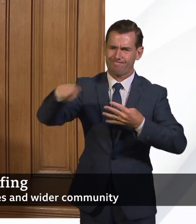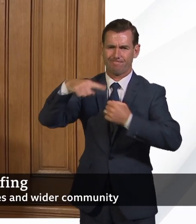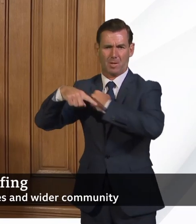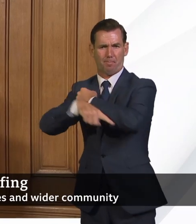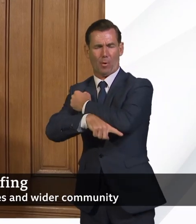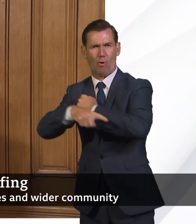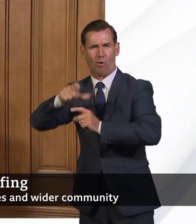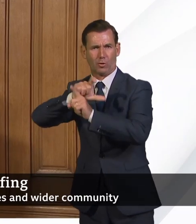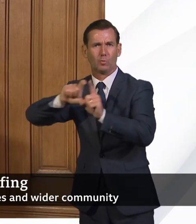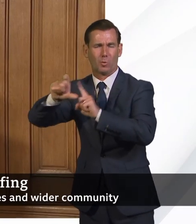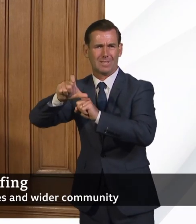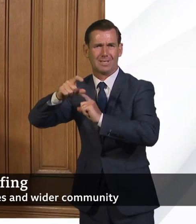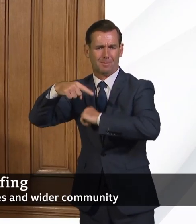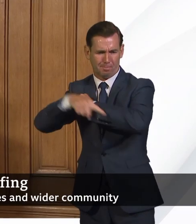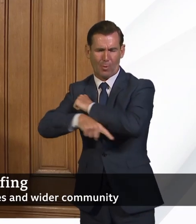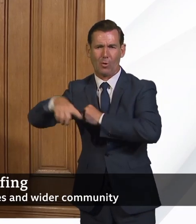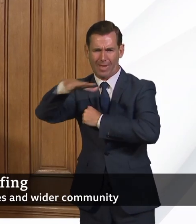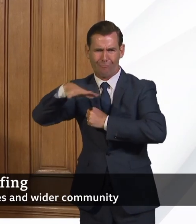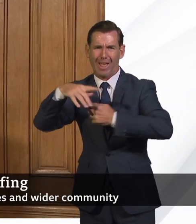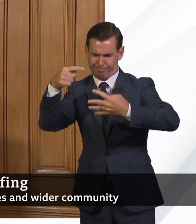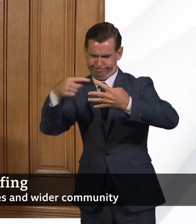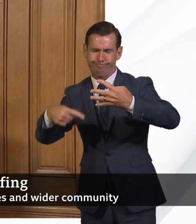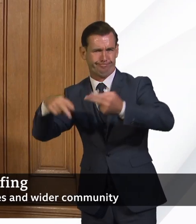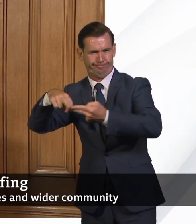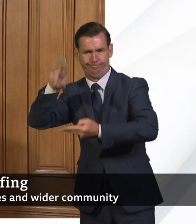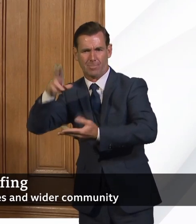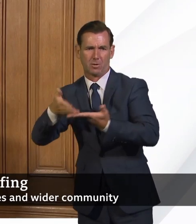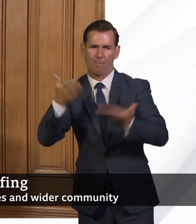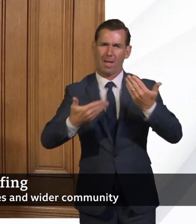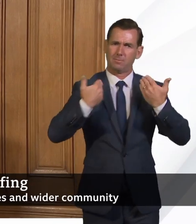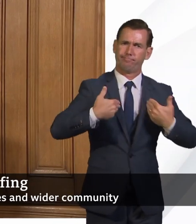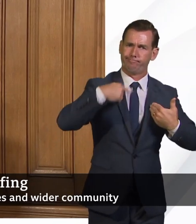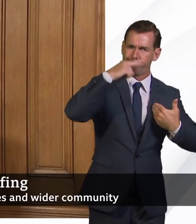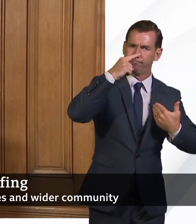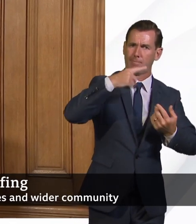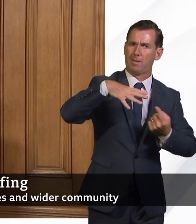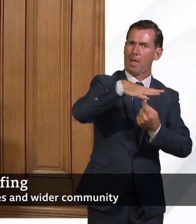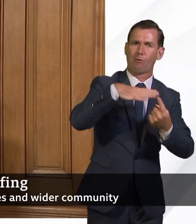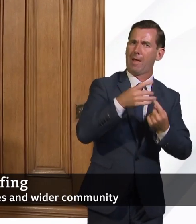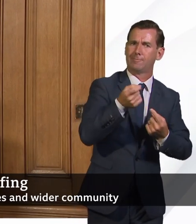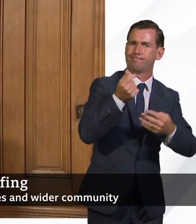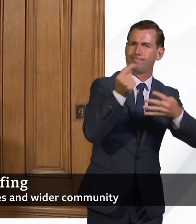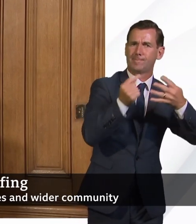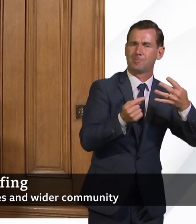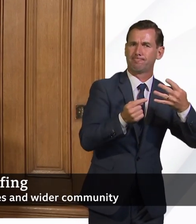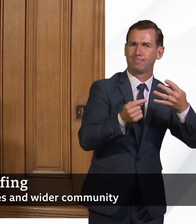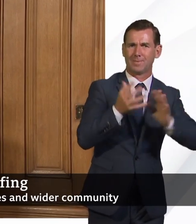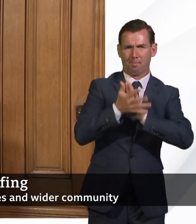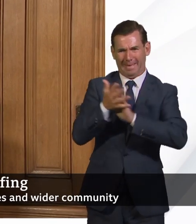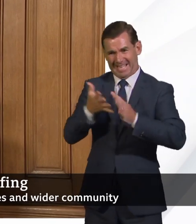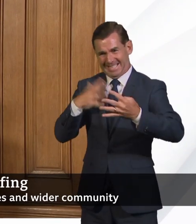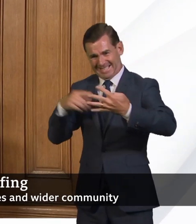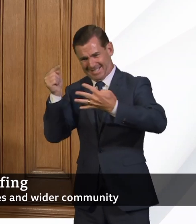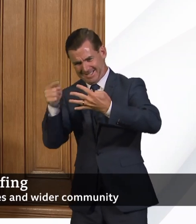of the country. And so tackling those issues fundamentally will also mean that people are less likely